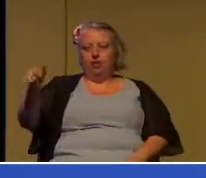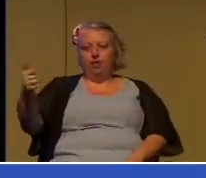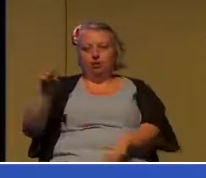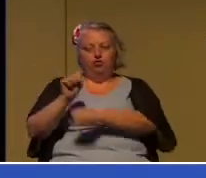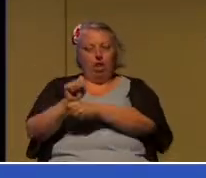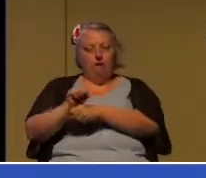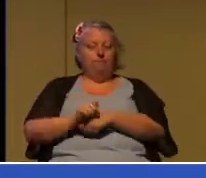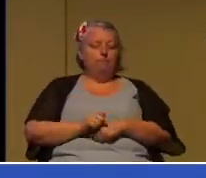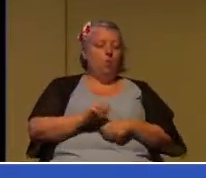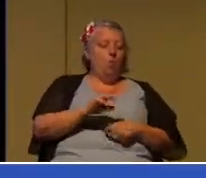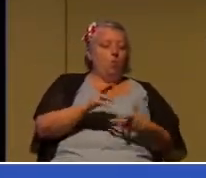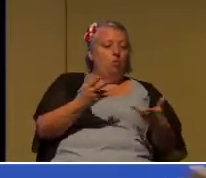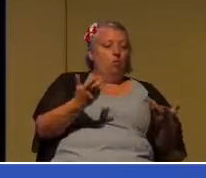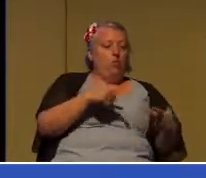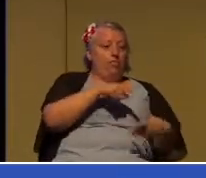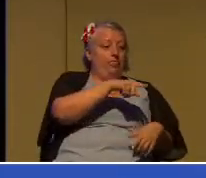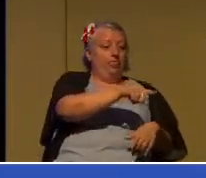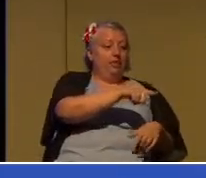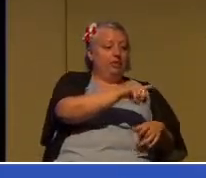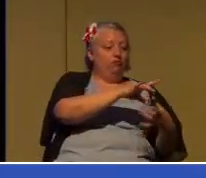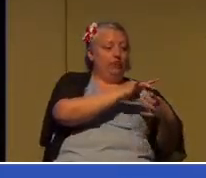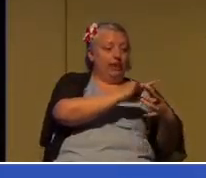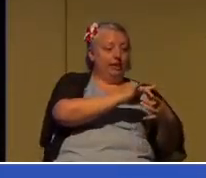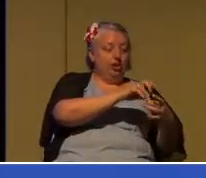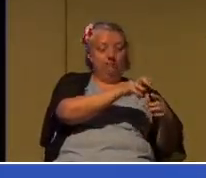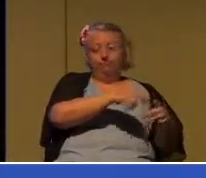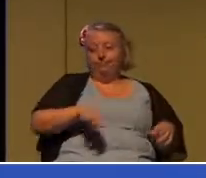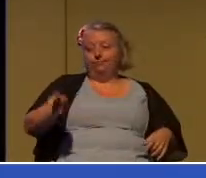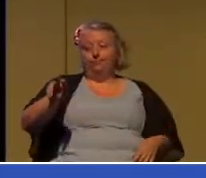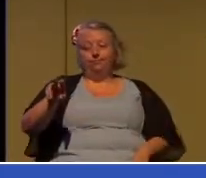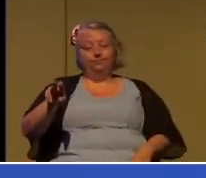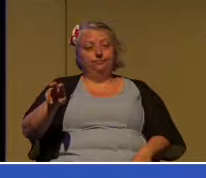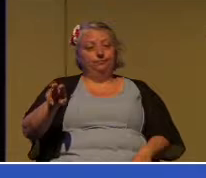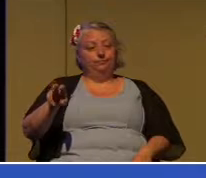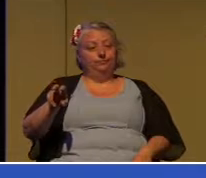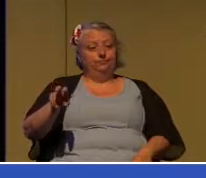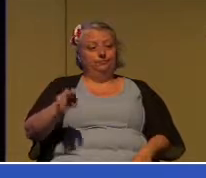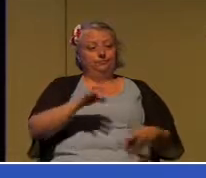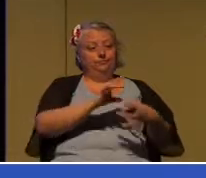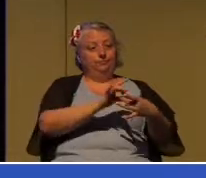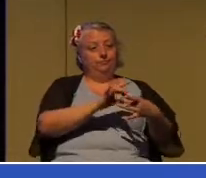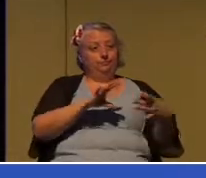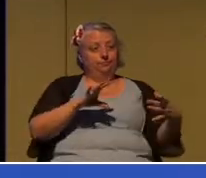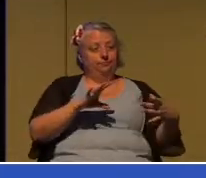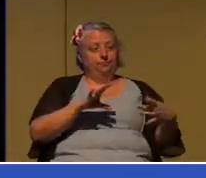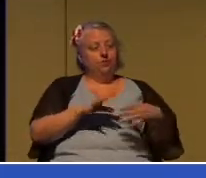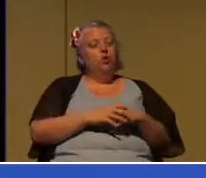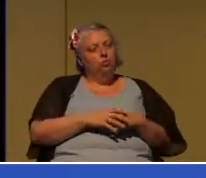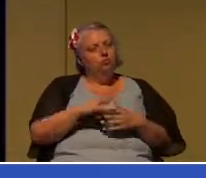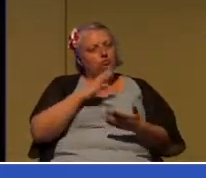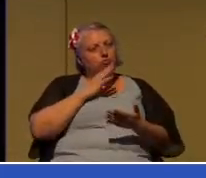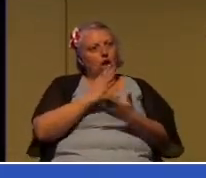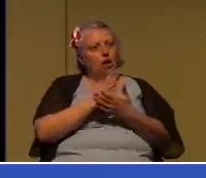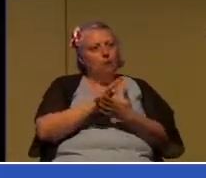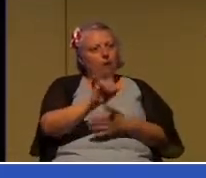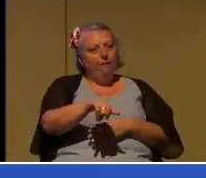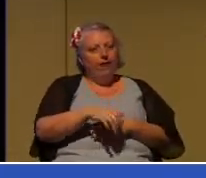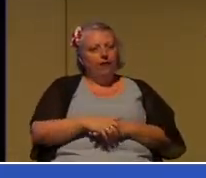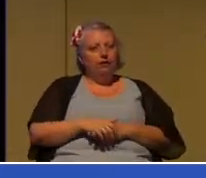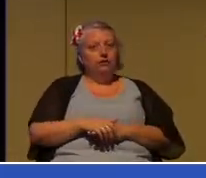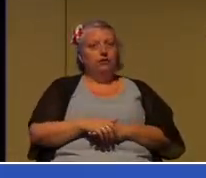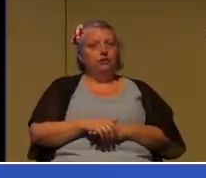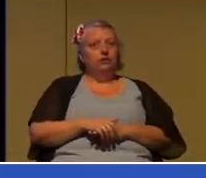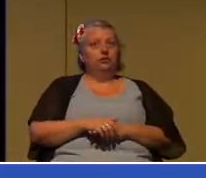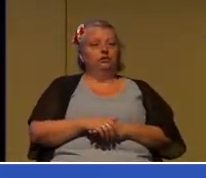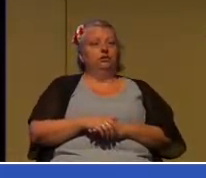because I've gone as far, you know, my work is complete. Let's talk about that. Is the ceiling